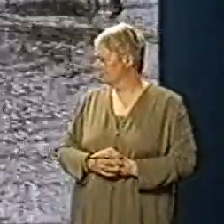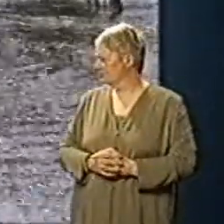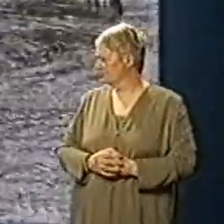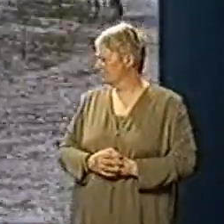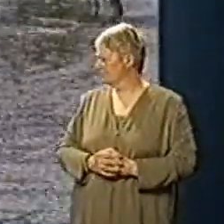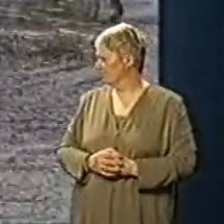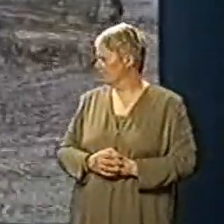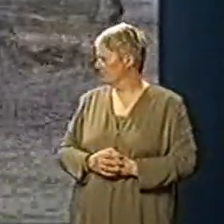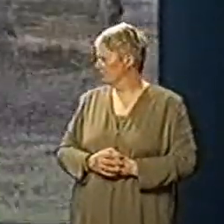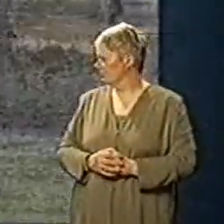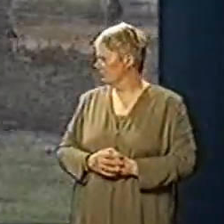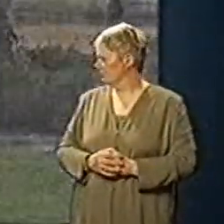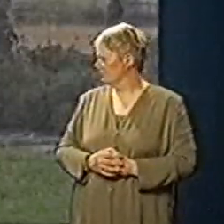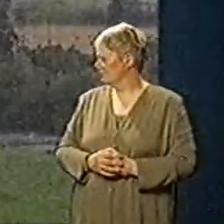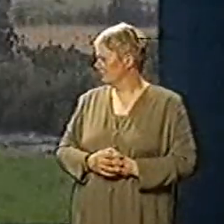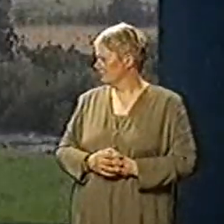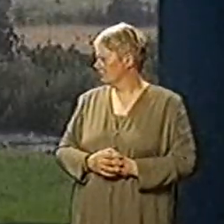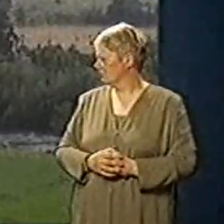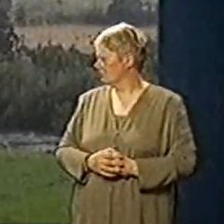were part of